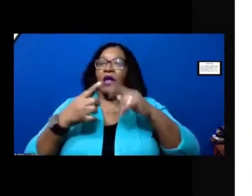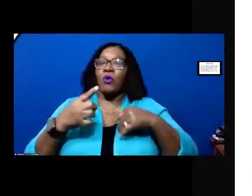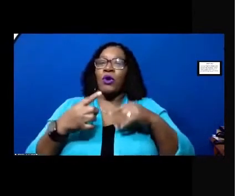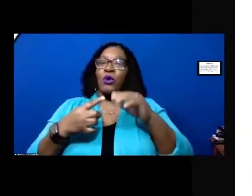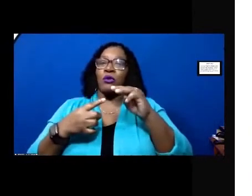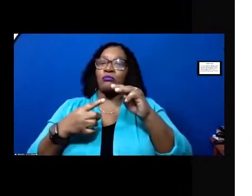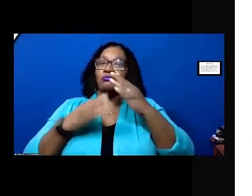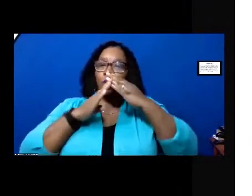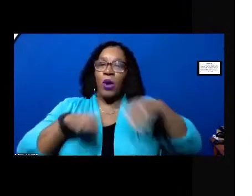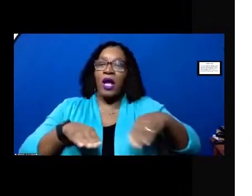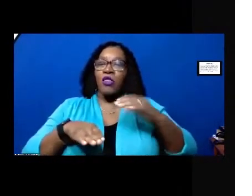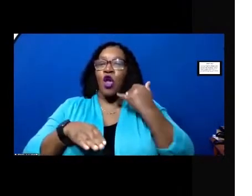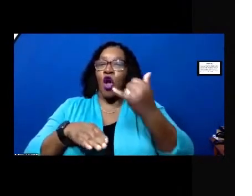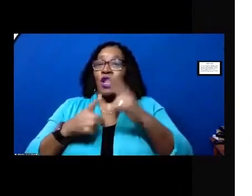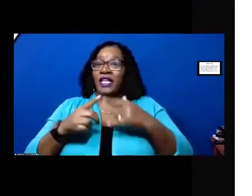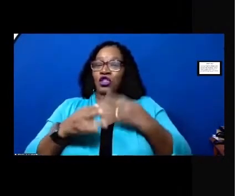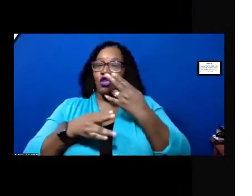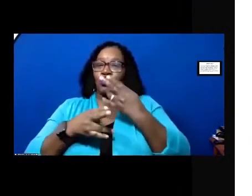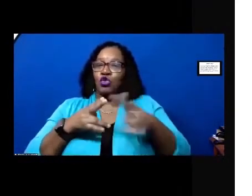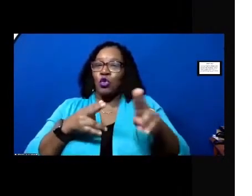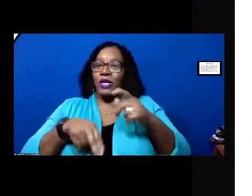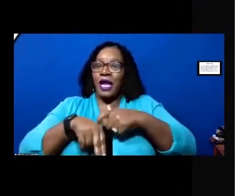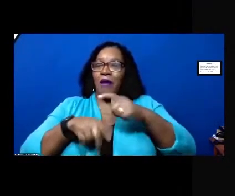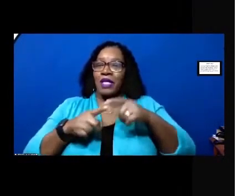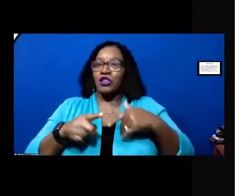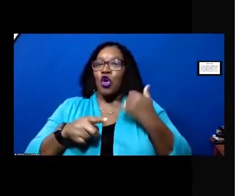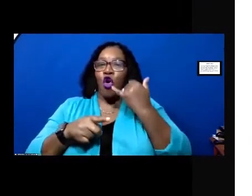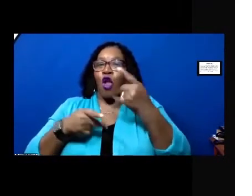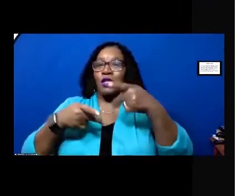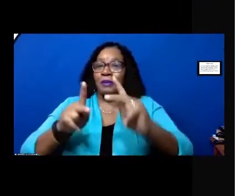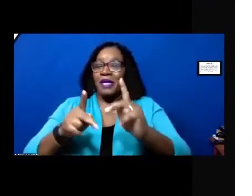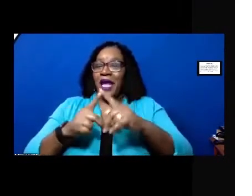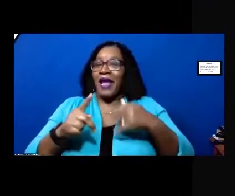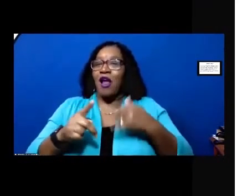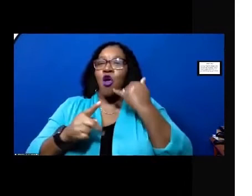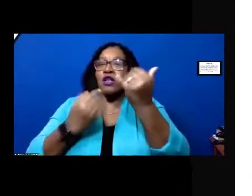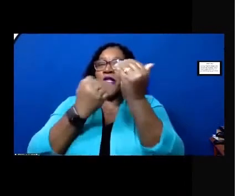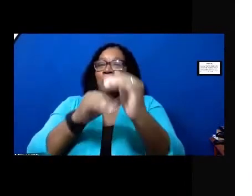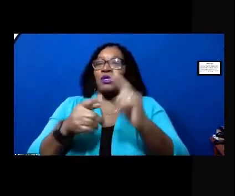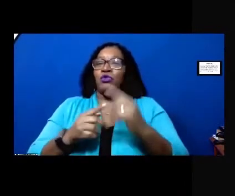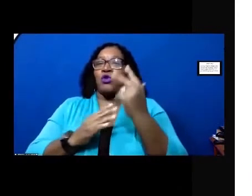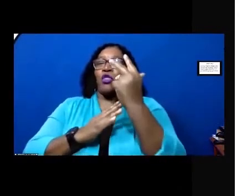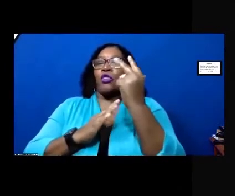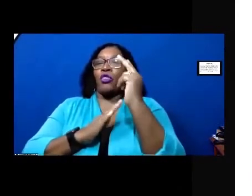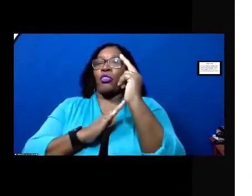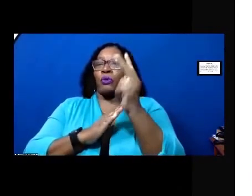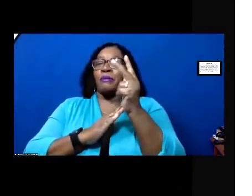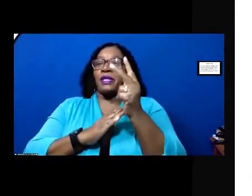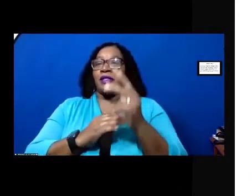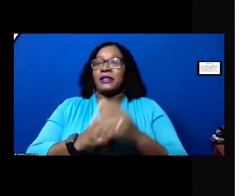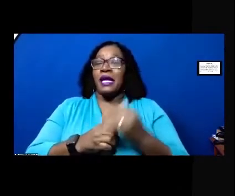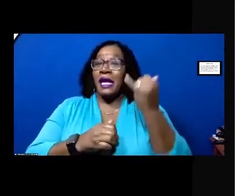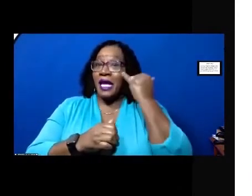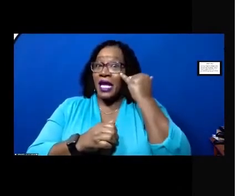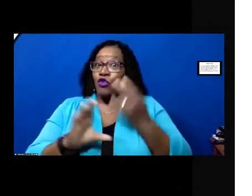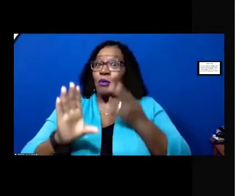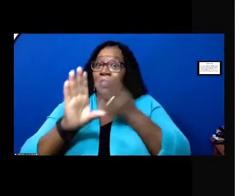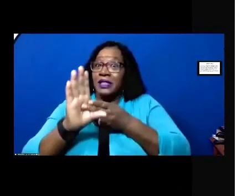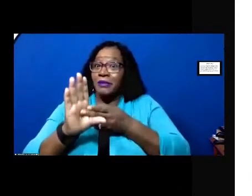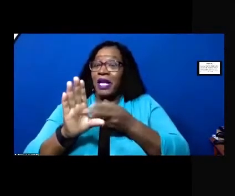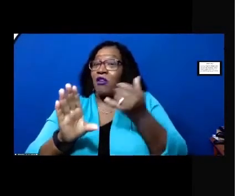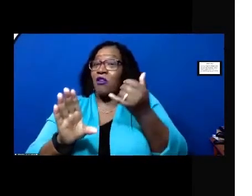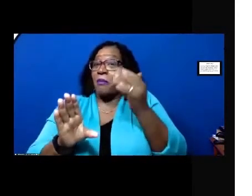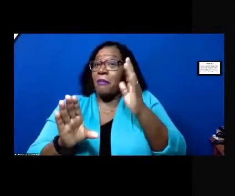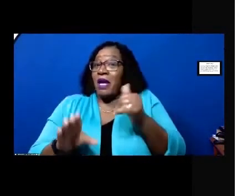note there is a short pause as the call is admitted and callers are limited to three minutes if you are participating phone